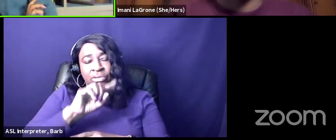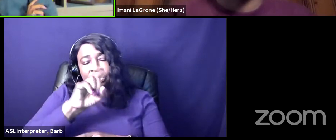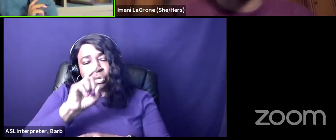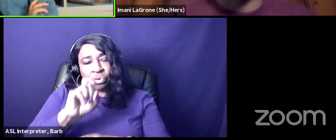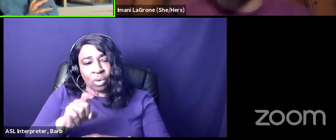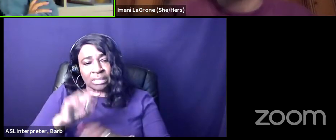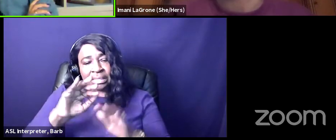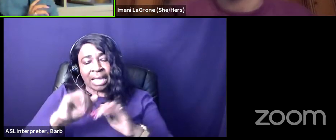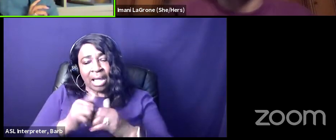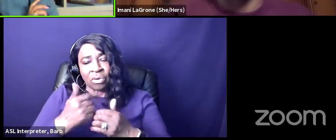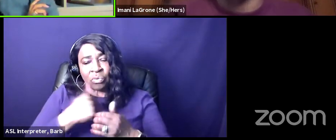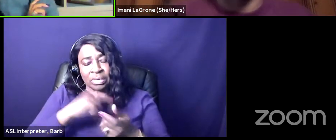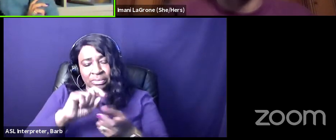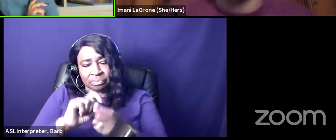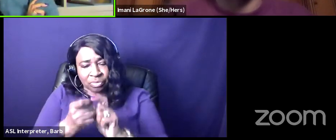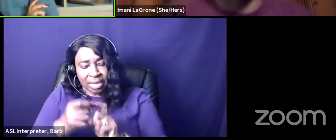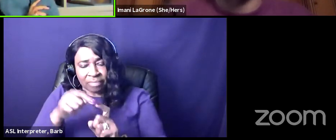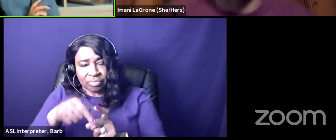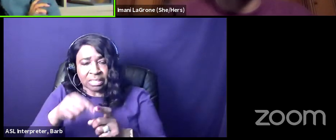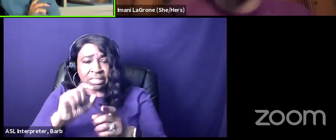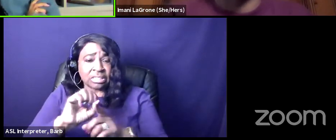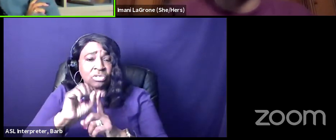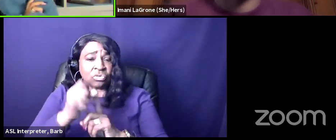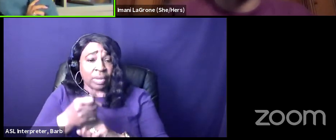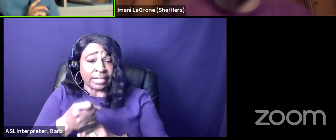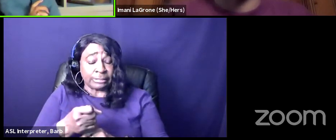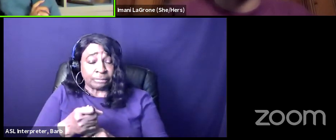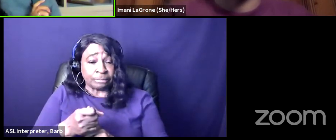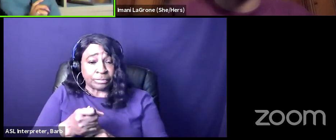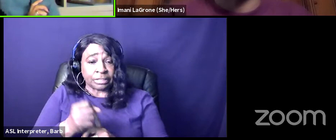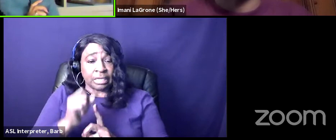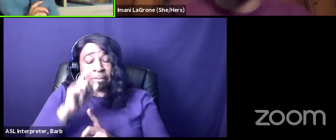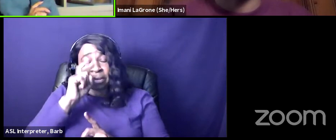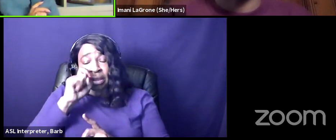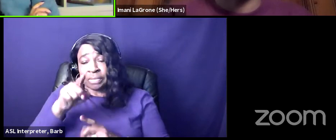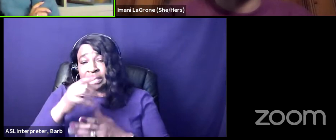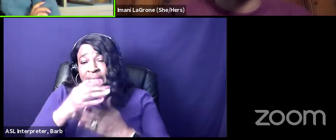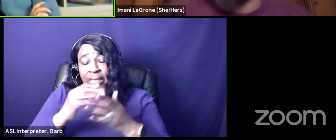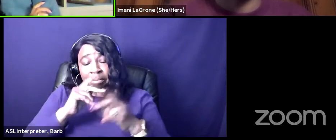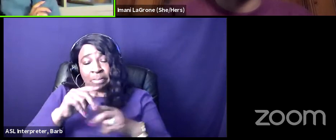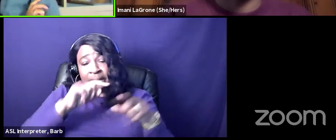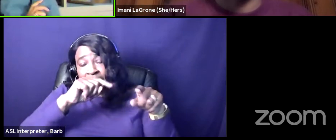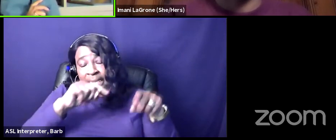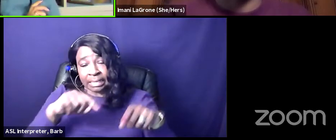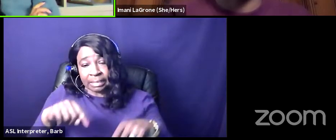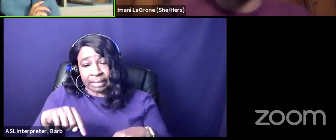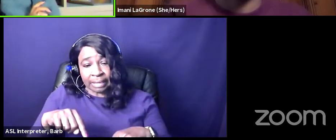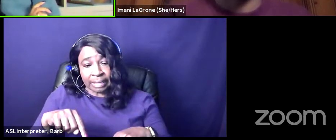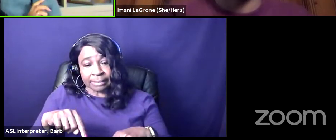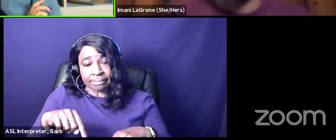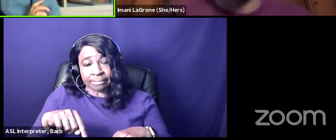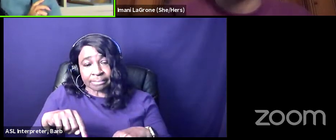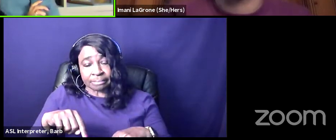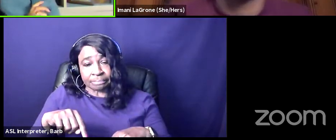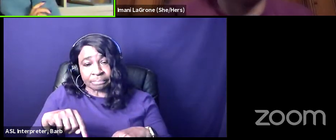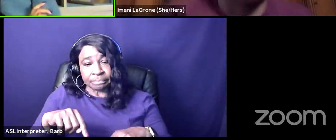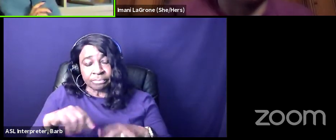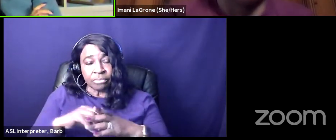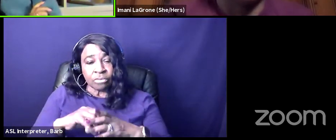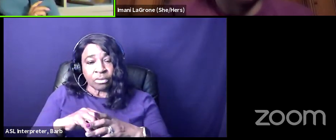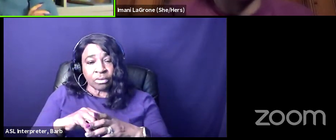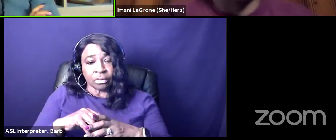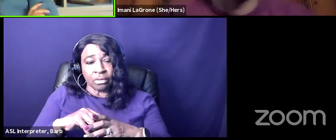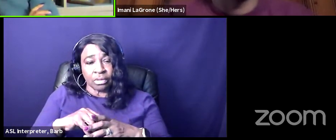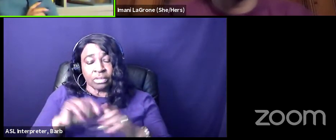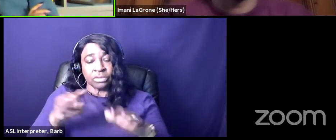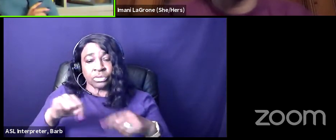rectify the situation right because there are some folks who came here it's like your parents came here just fine right like they came